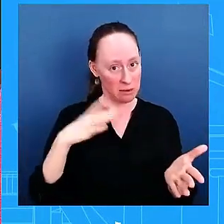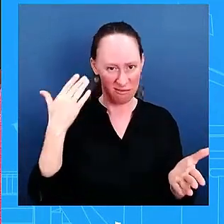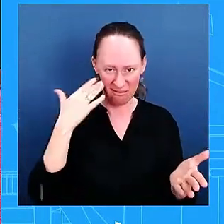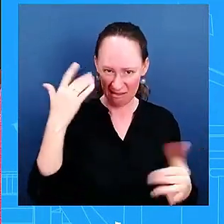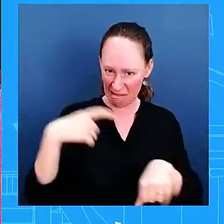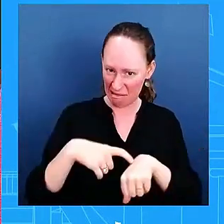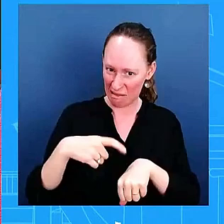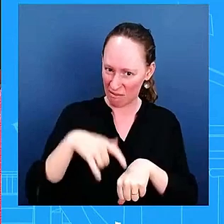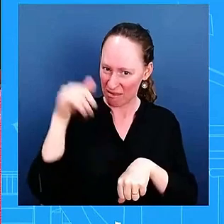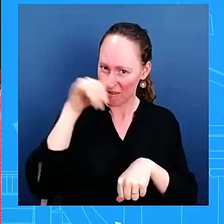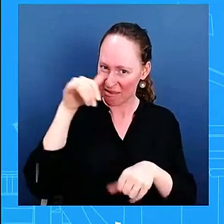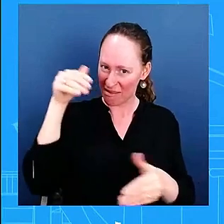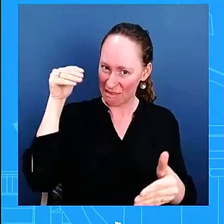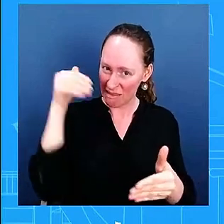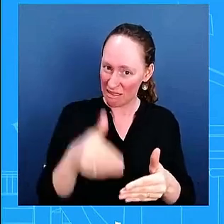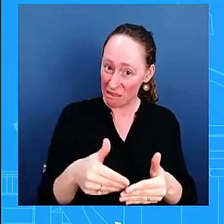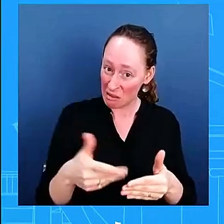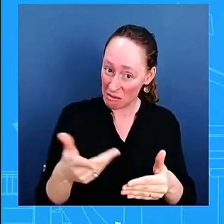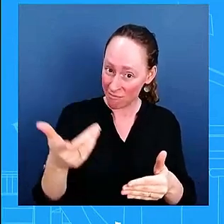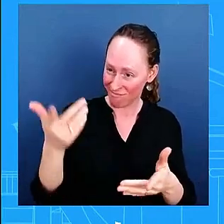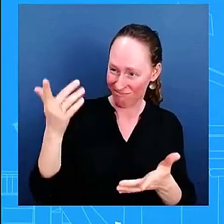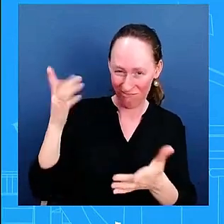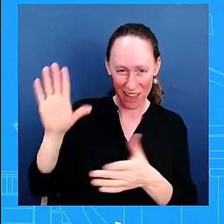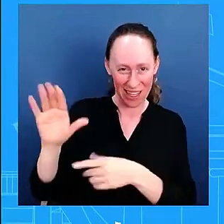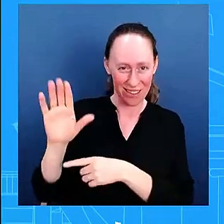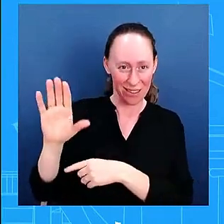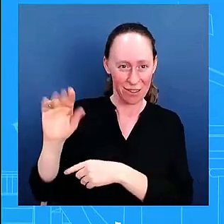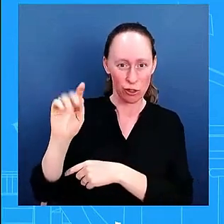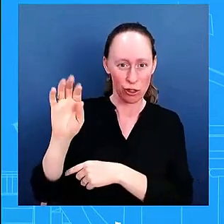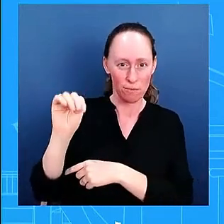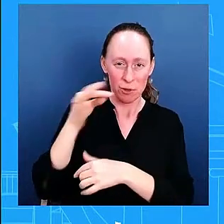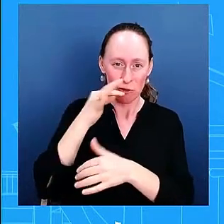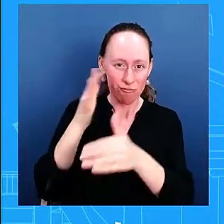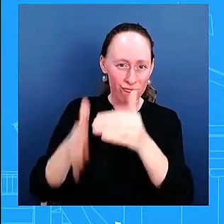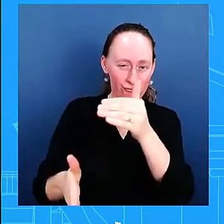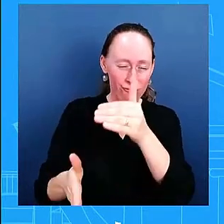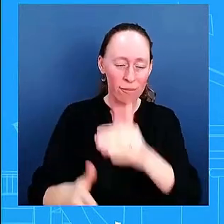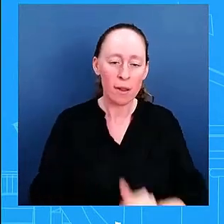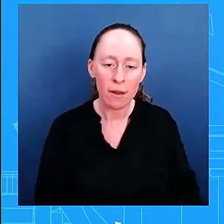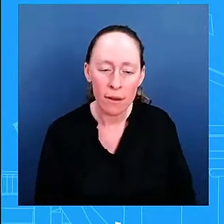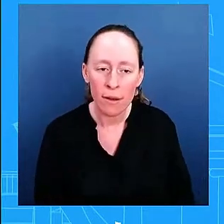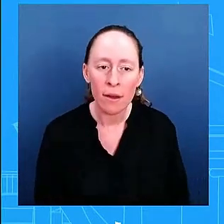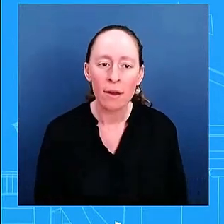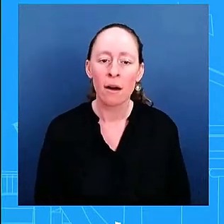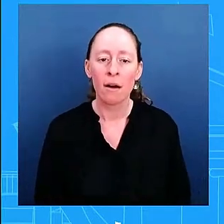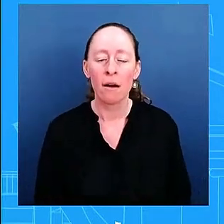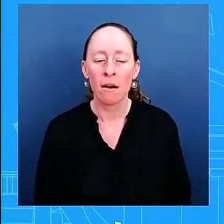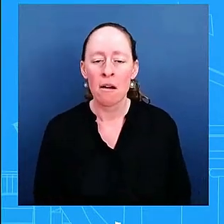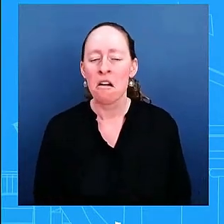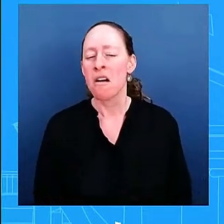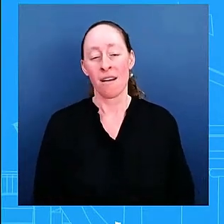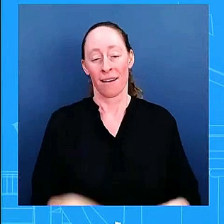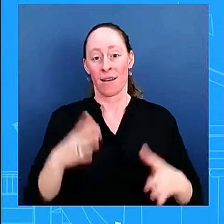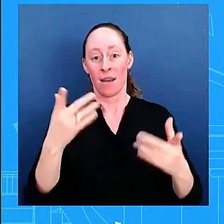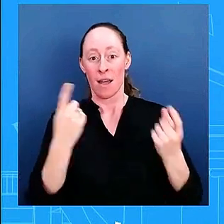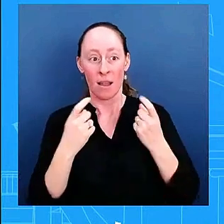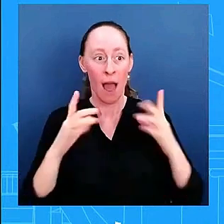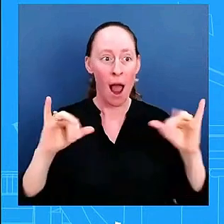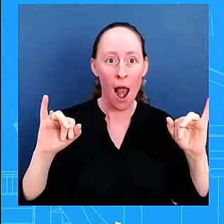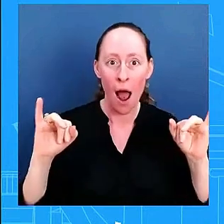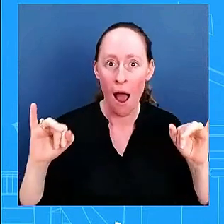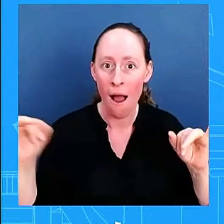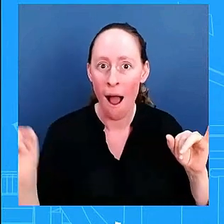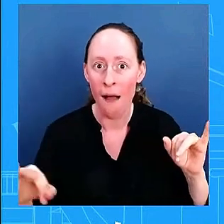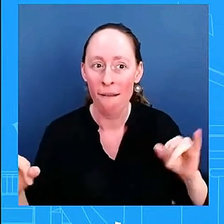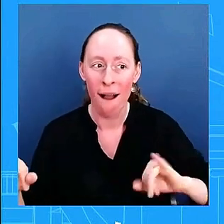workers so look i'm going to be i'm not going to that's getting into a hypothetical that i'm just not going to do from here look it's going through a rulemaking process as you know